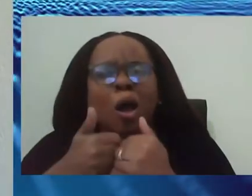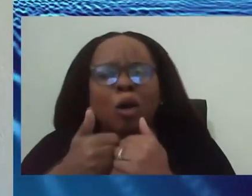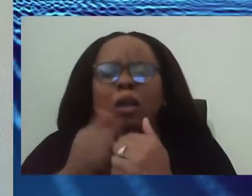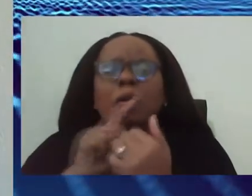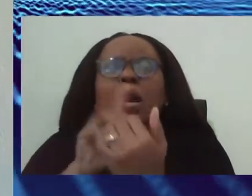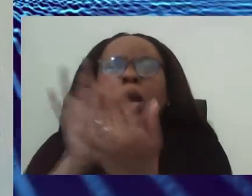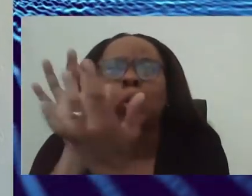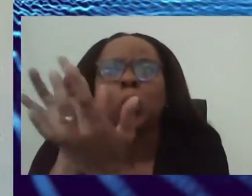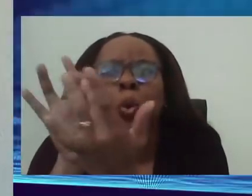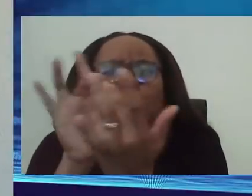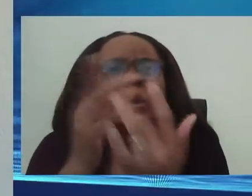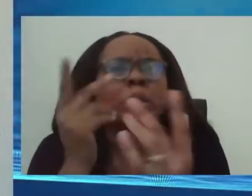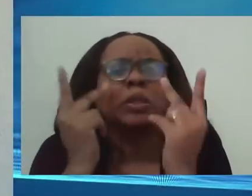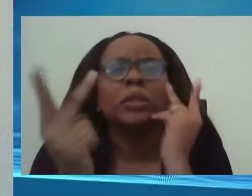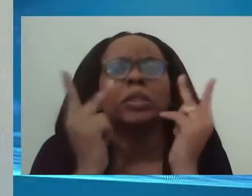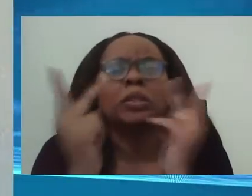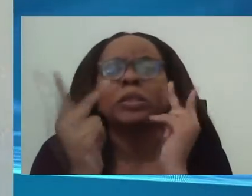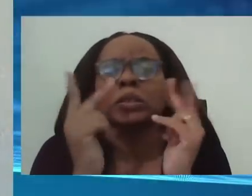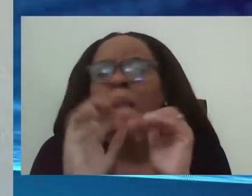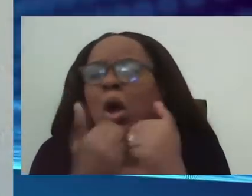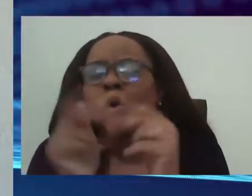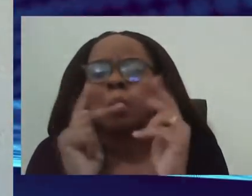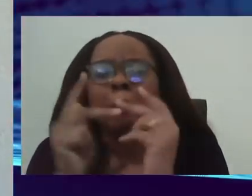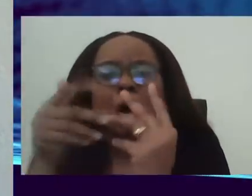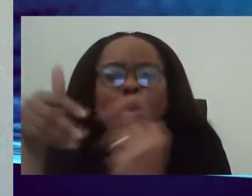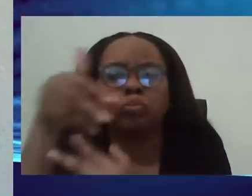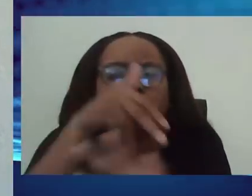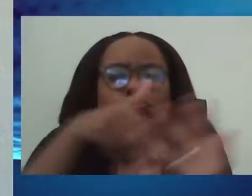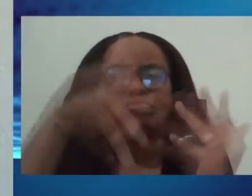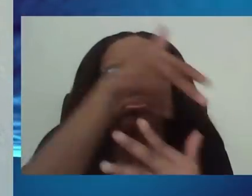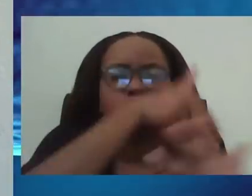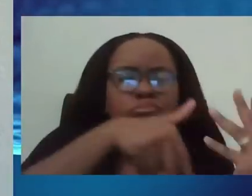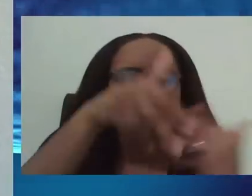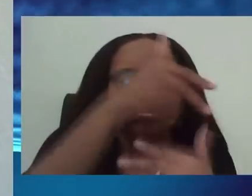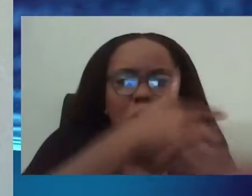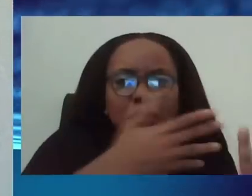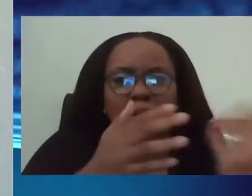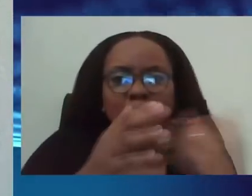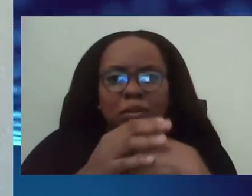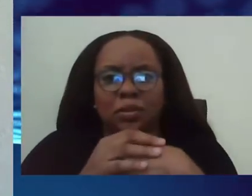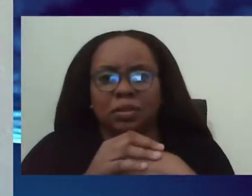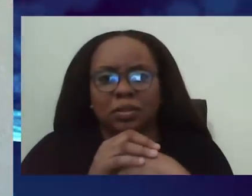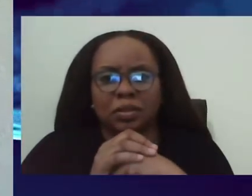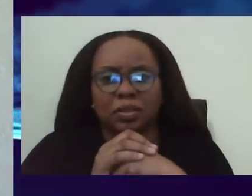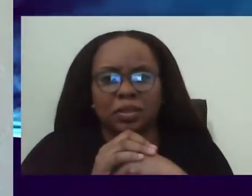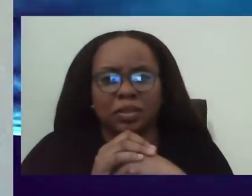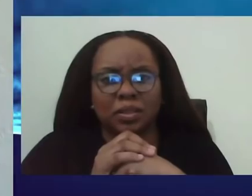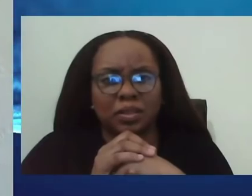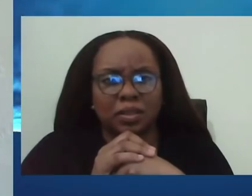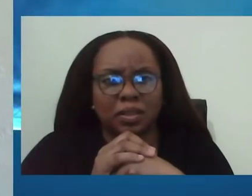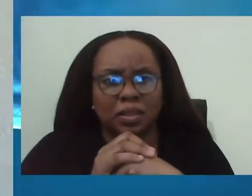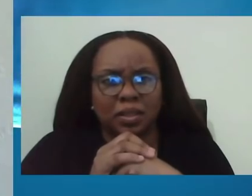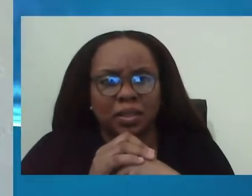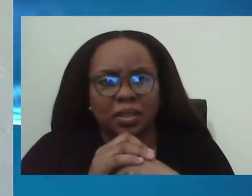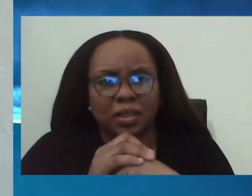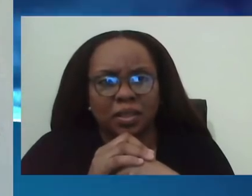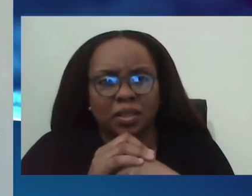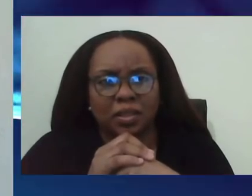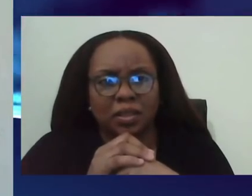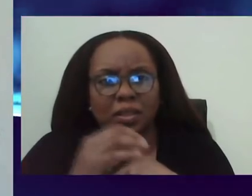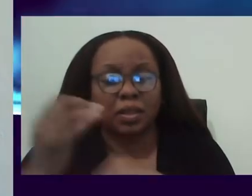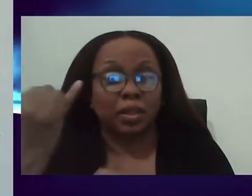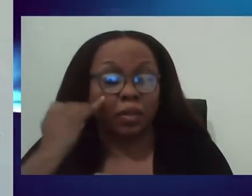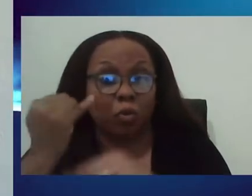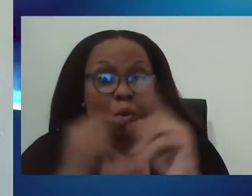The, so I said that every one case reduces five cases, right? But for every one case, you actually have to contact trace about 20